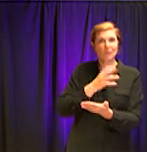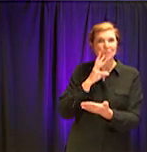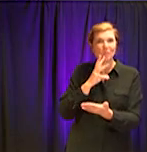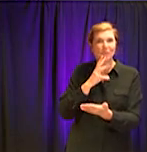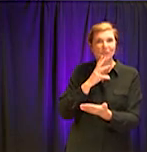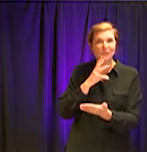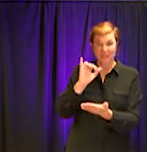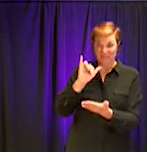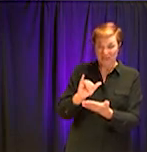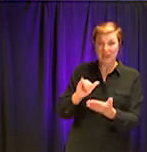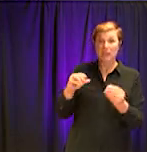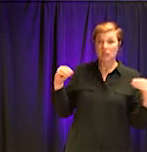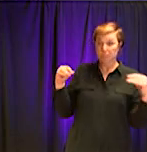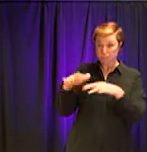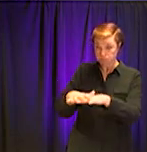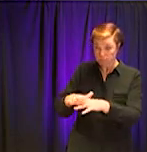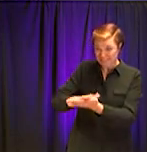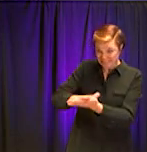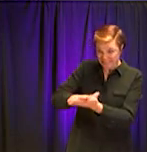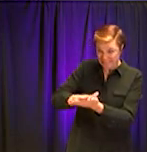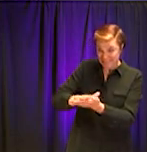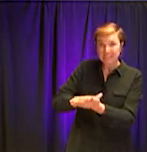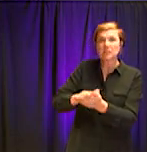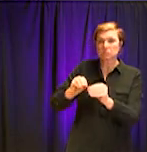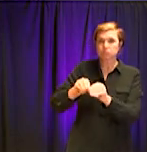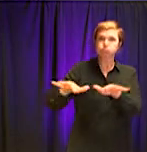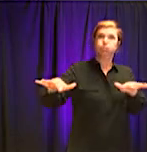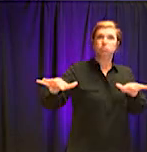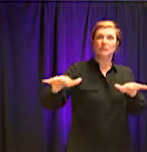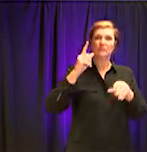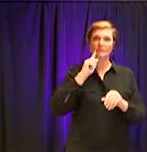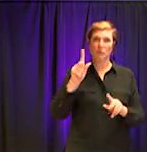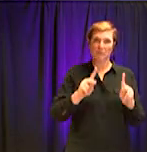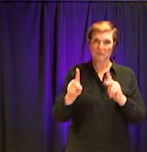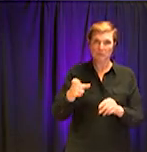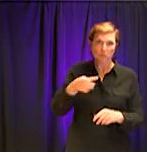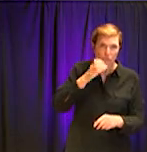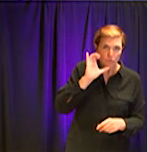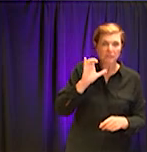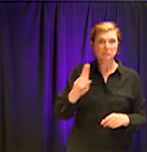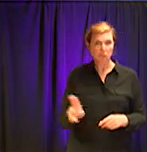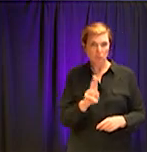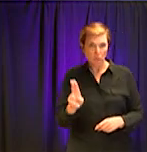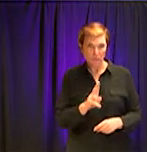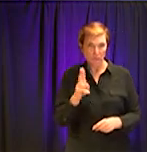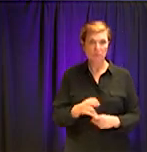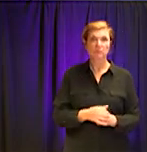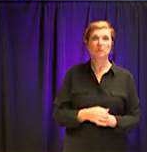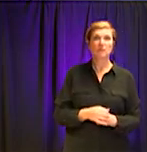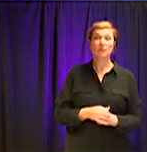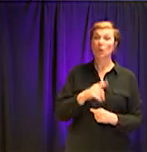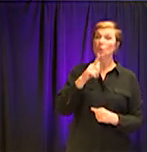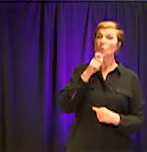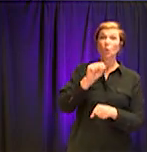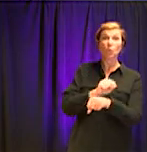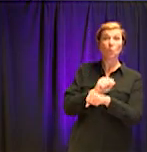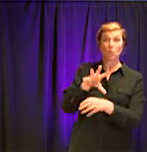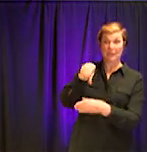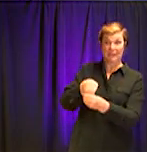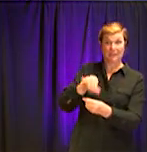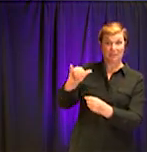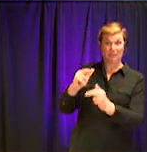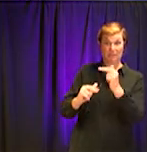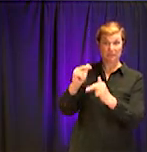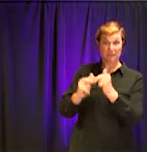have taken extreme precautions to protect the workforce who will man this particular facility throughout this